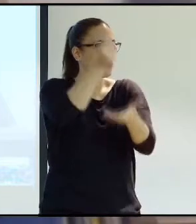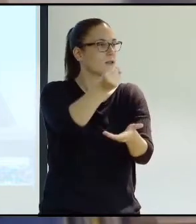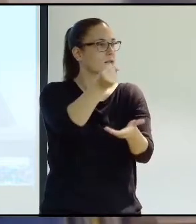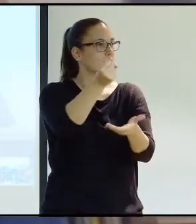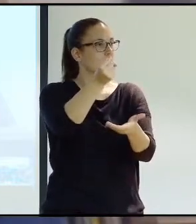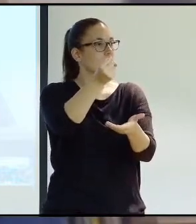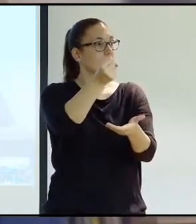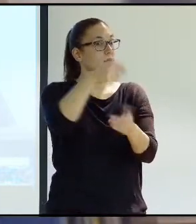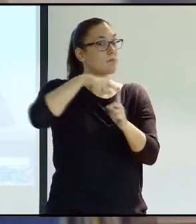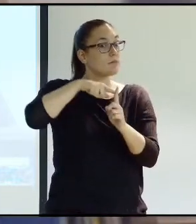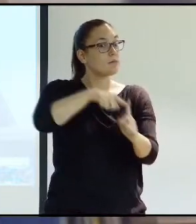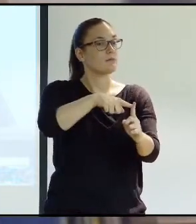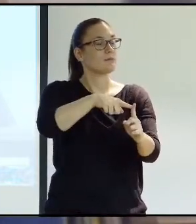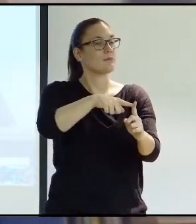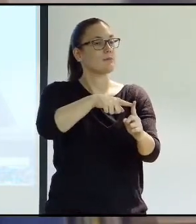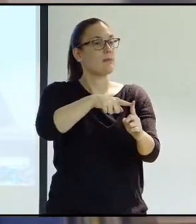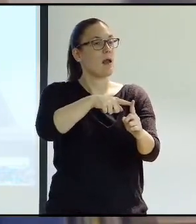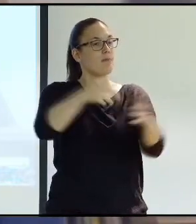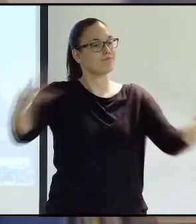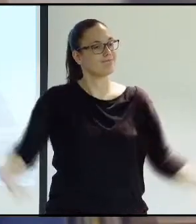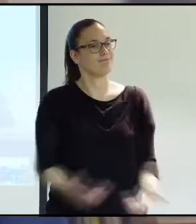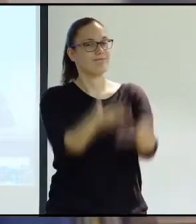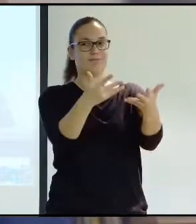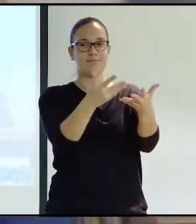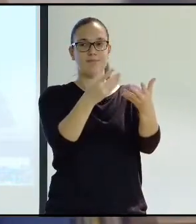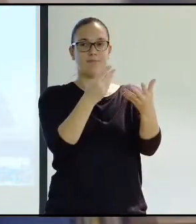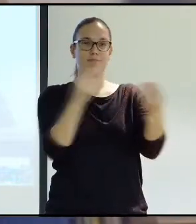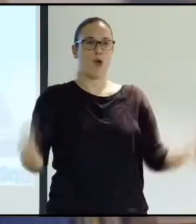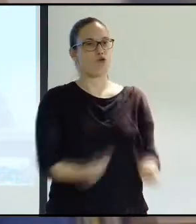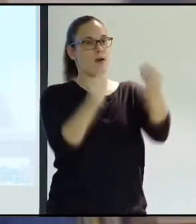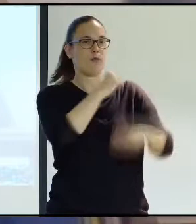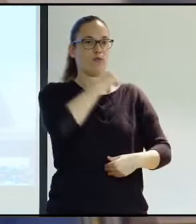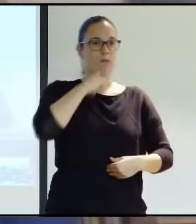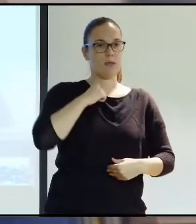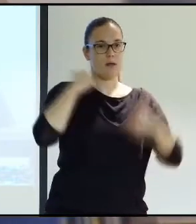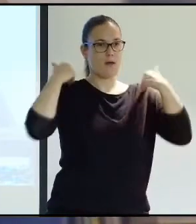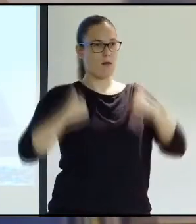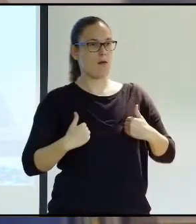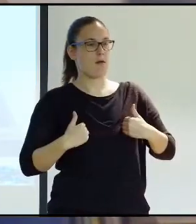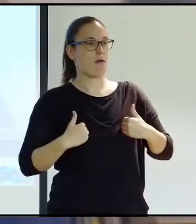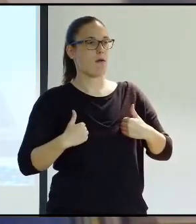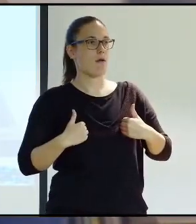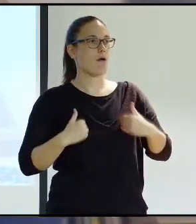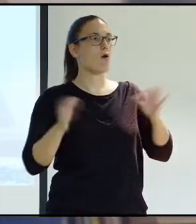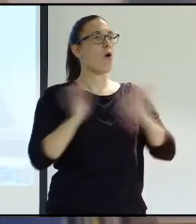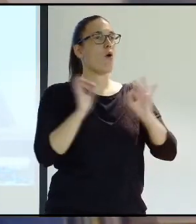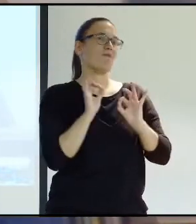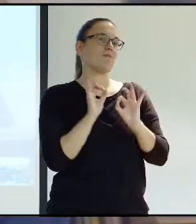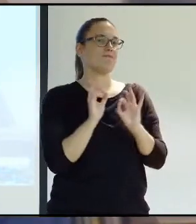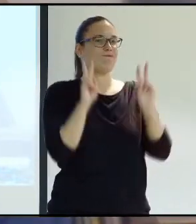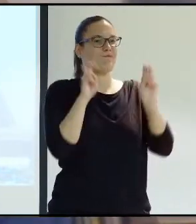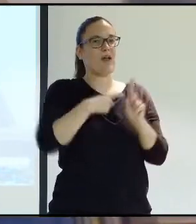services to help increase people's personal autonomy